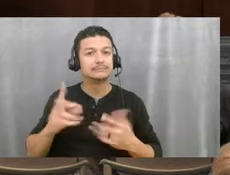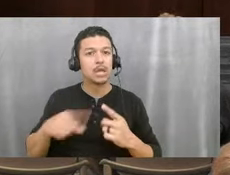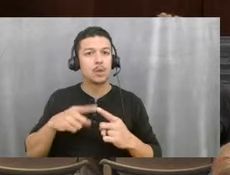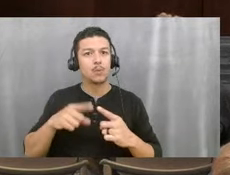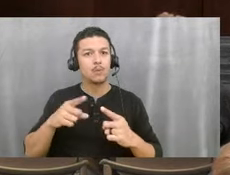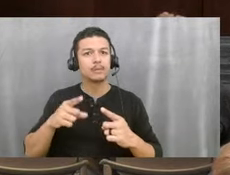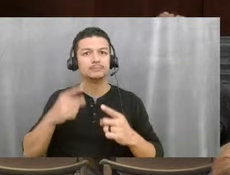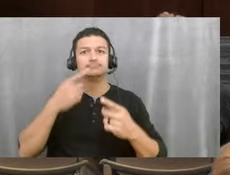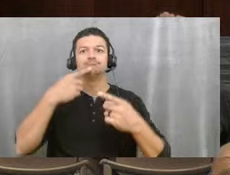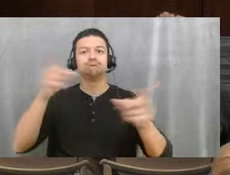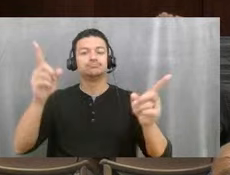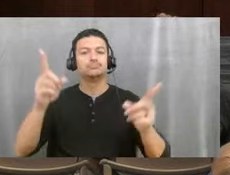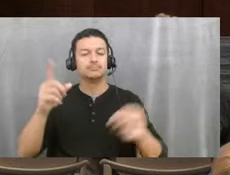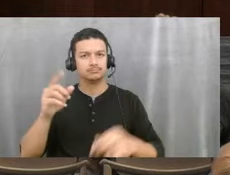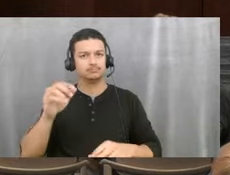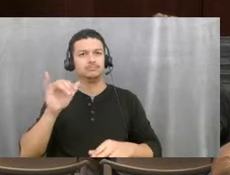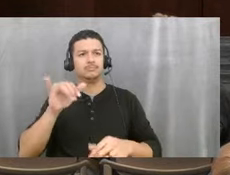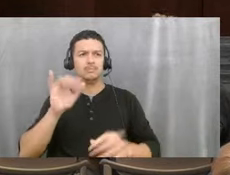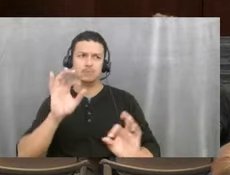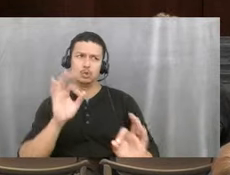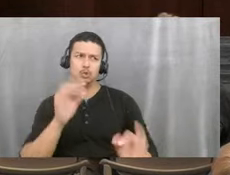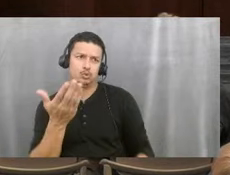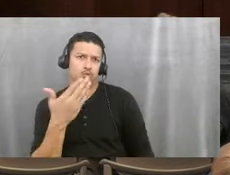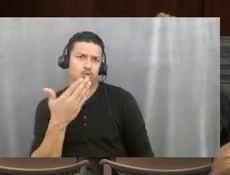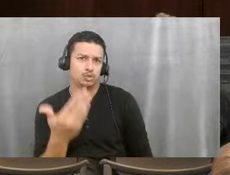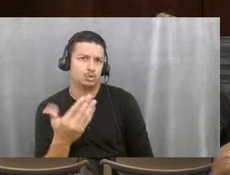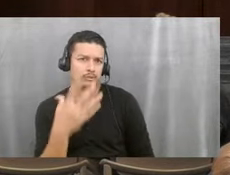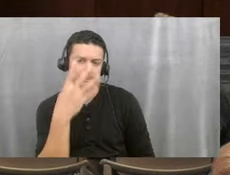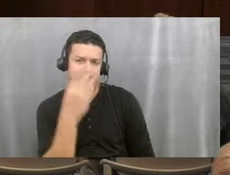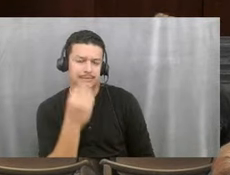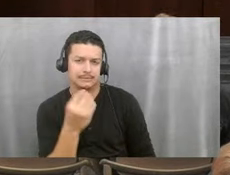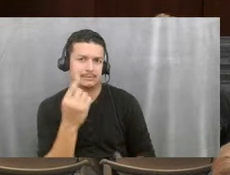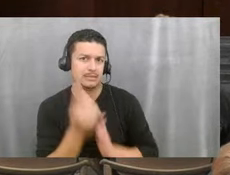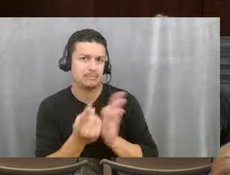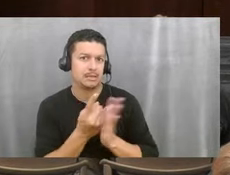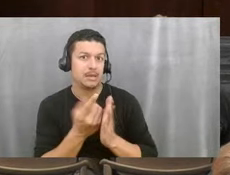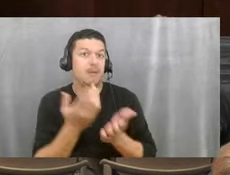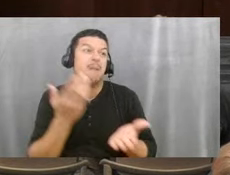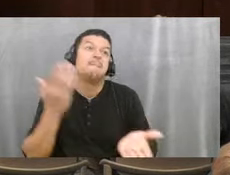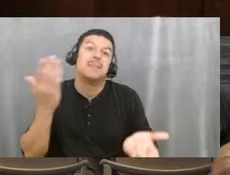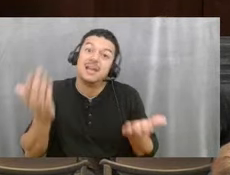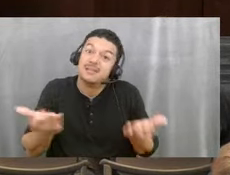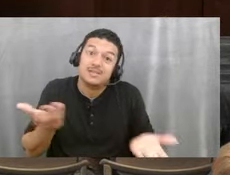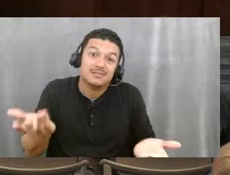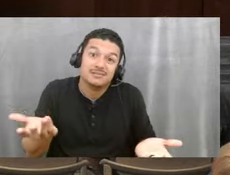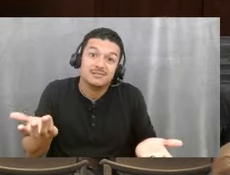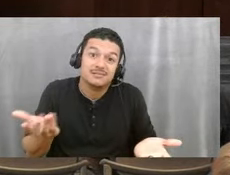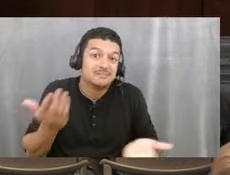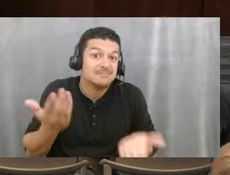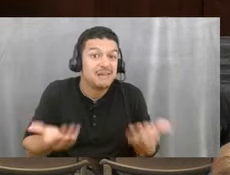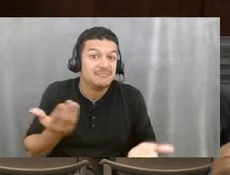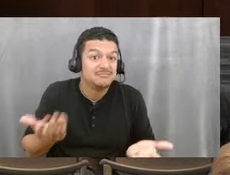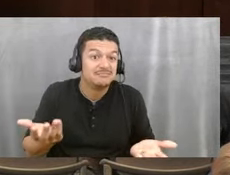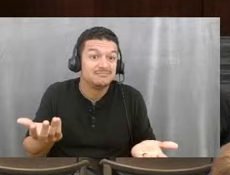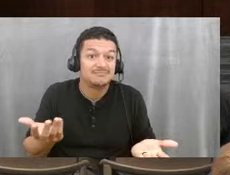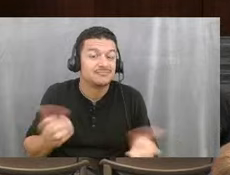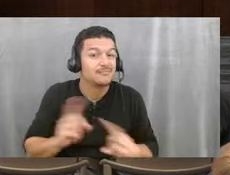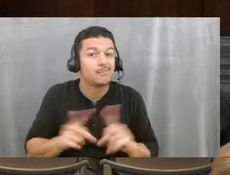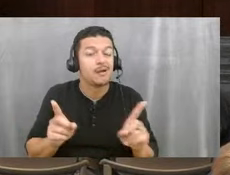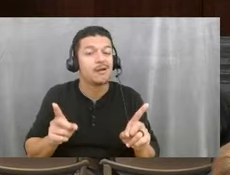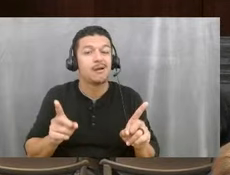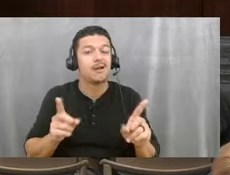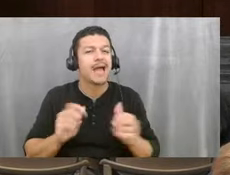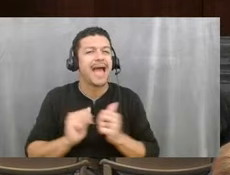that that's all well and good that they get to sleep an extra hour, maybe, maybe. But then how